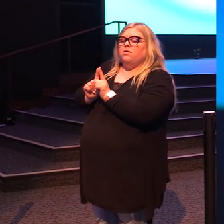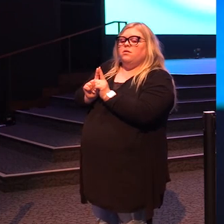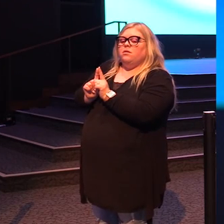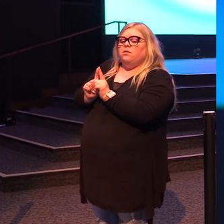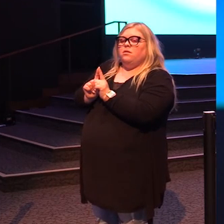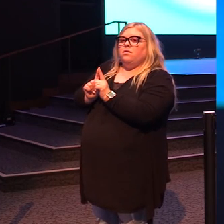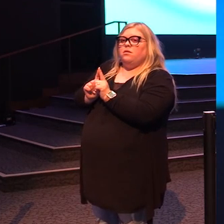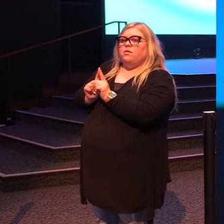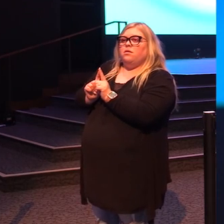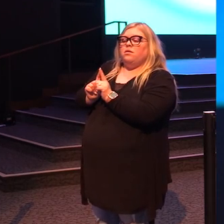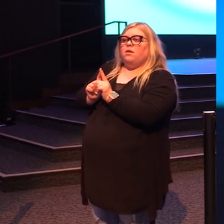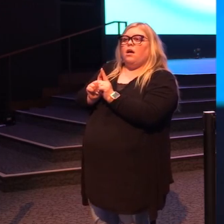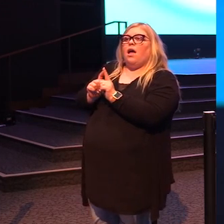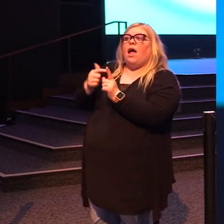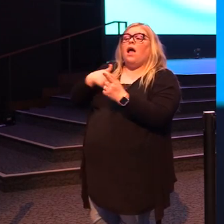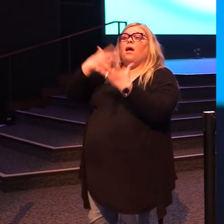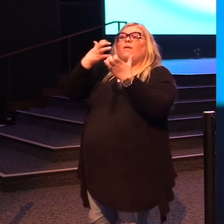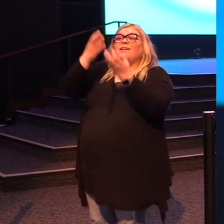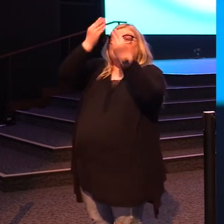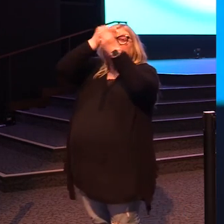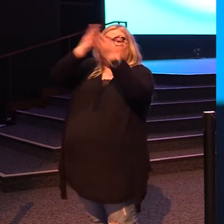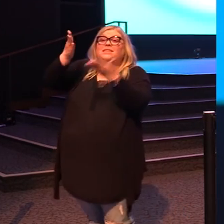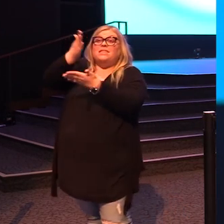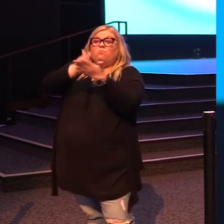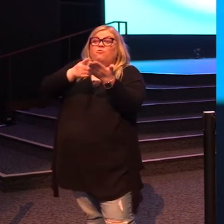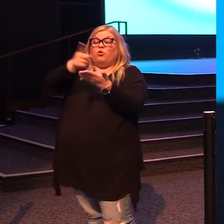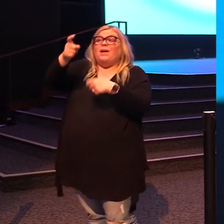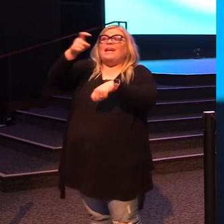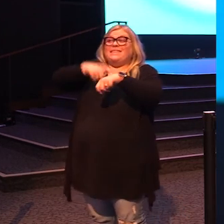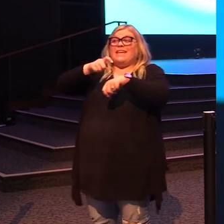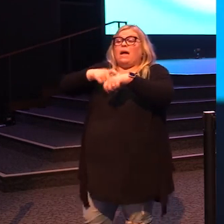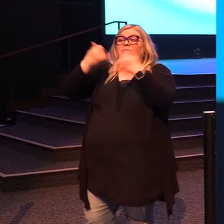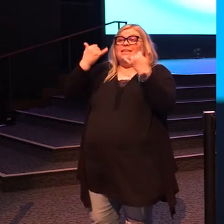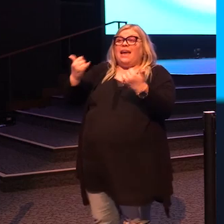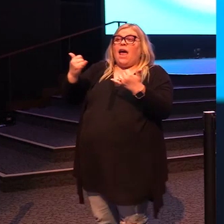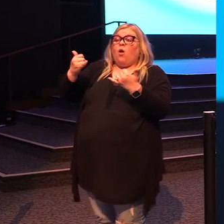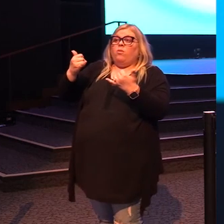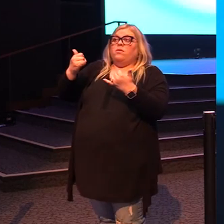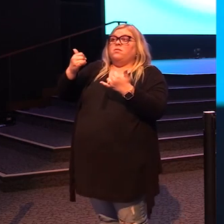I want to say to some of you, it's time to come down from the tree.